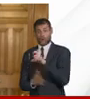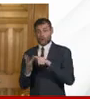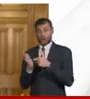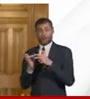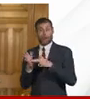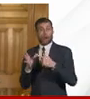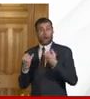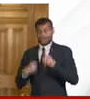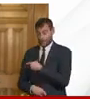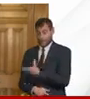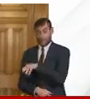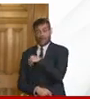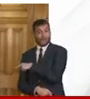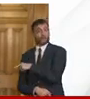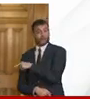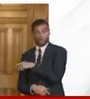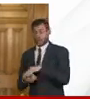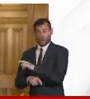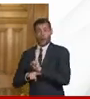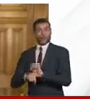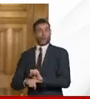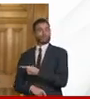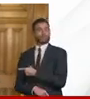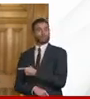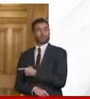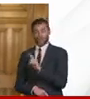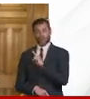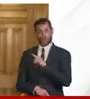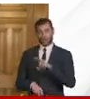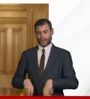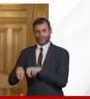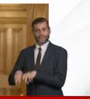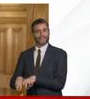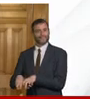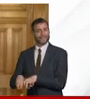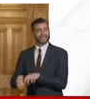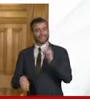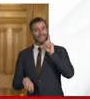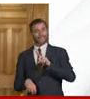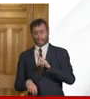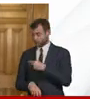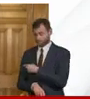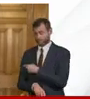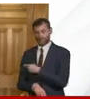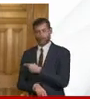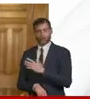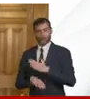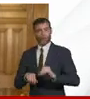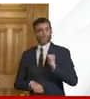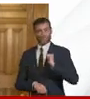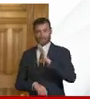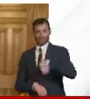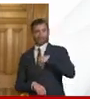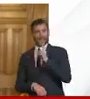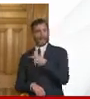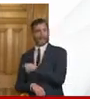um and she is for the time being uh immune to it because we expect the uh people not to be able to catch it except in very